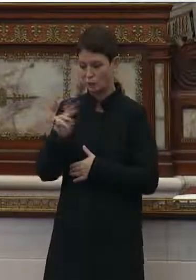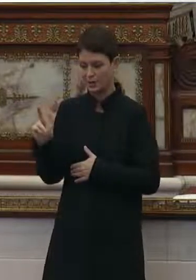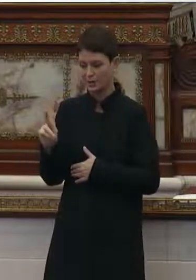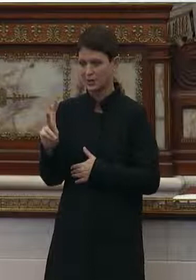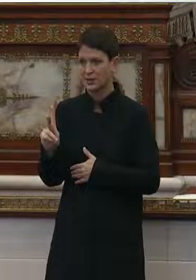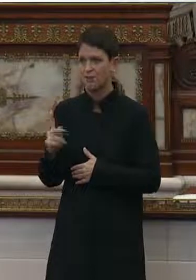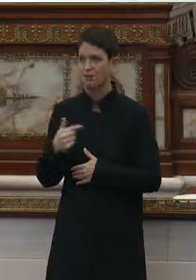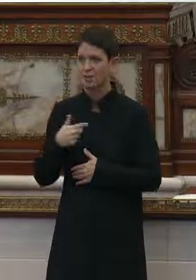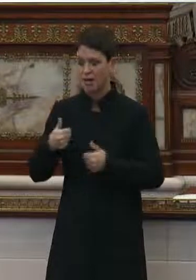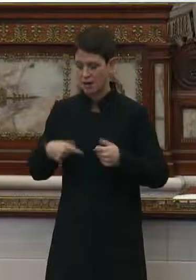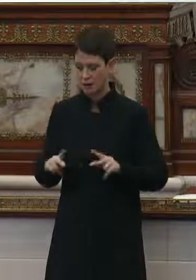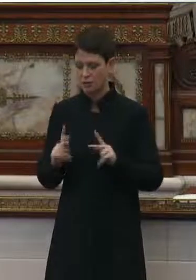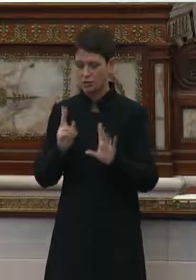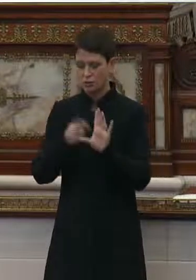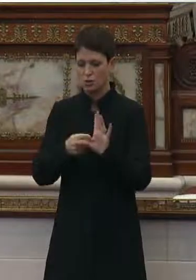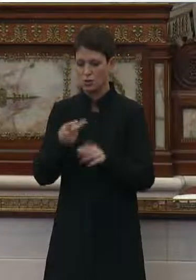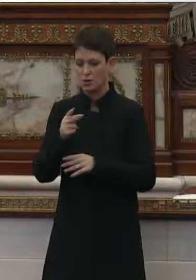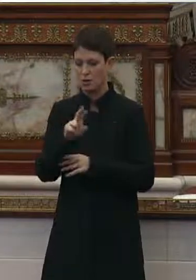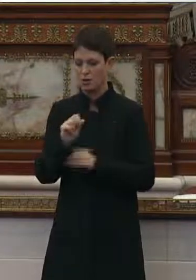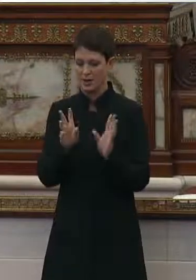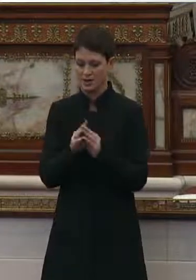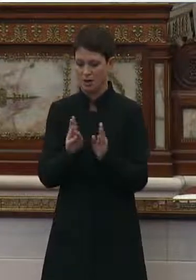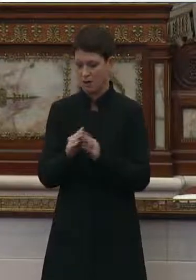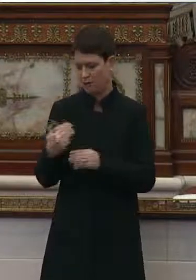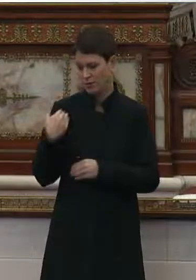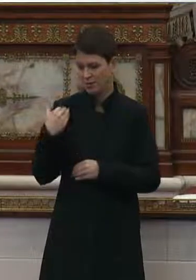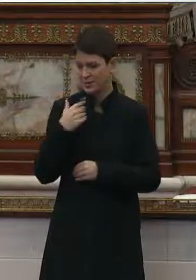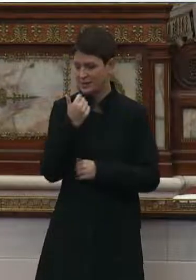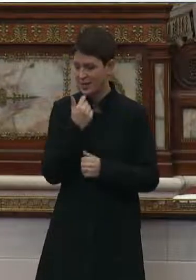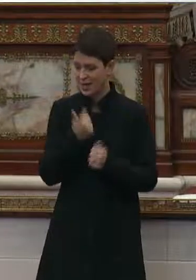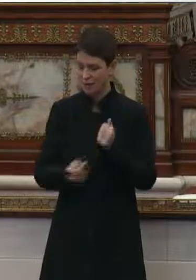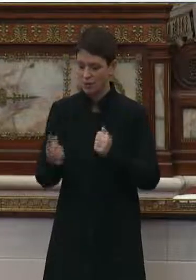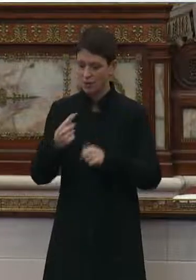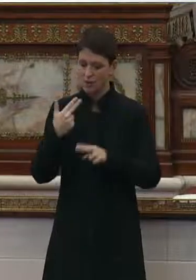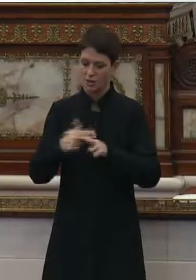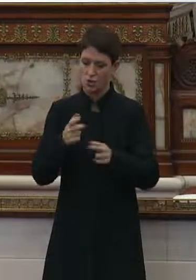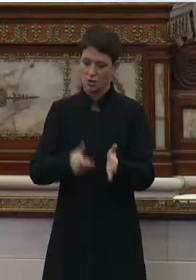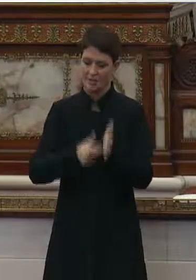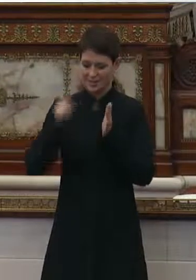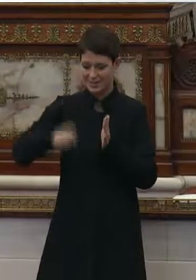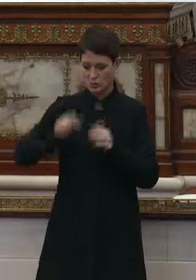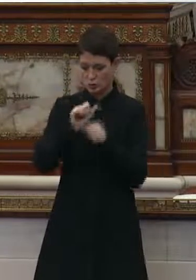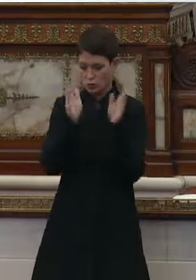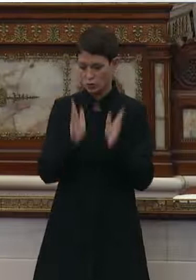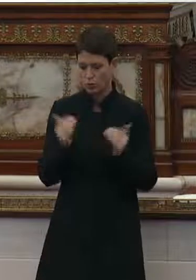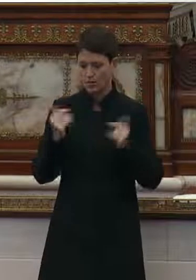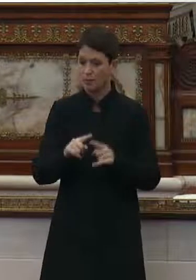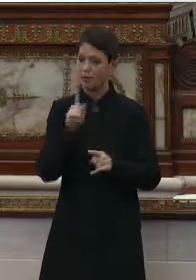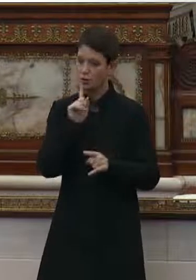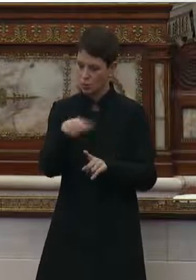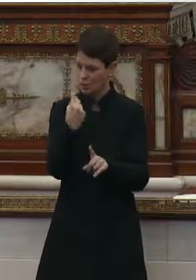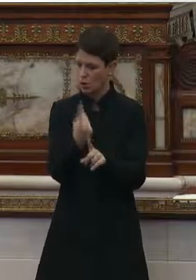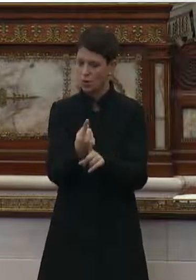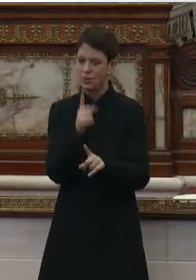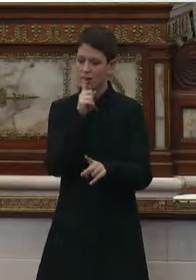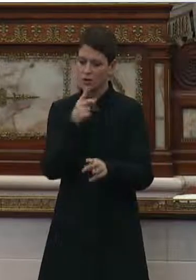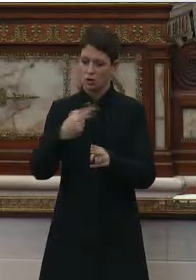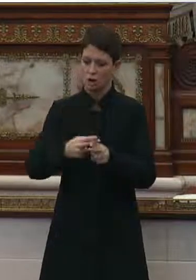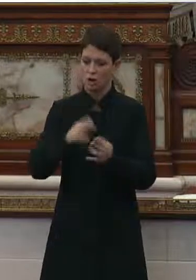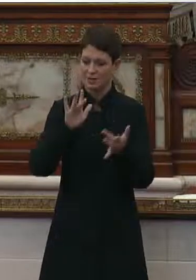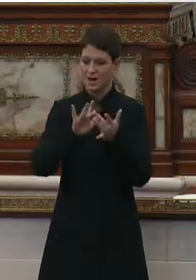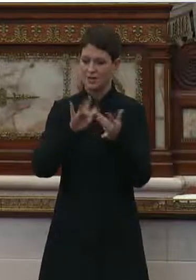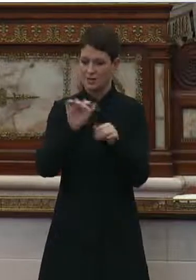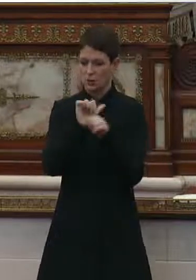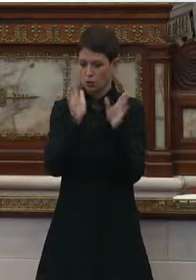a chance to be at a press conference, and they said that everybody's being called essential workers now, but you are the only ones who are considered contact